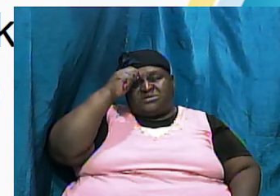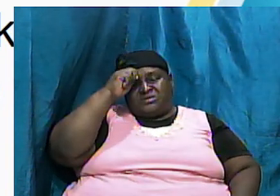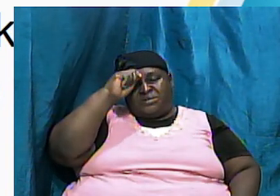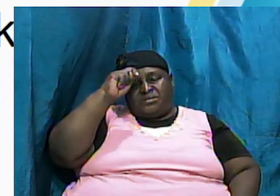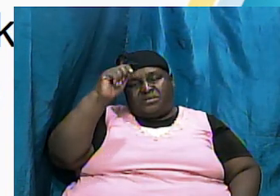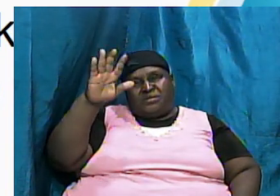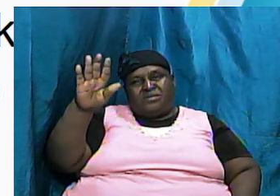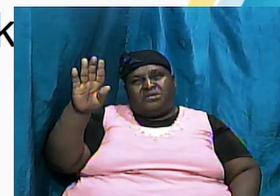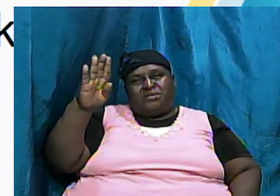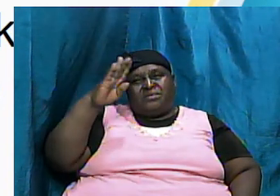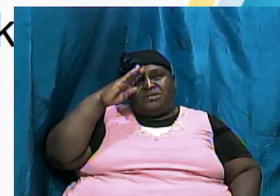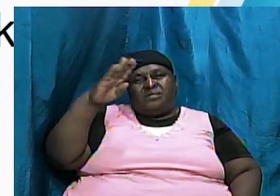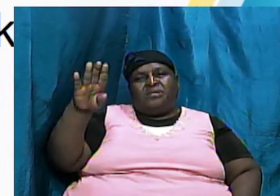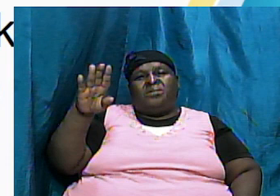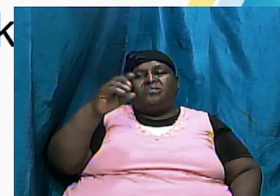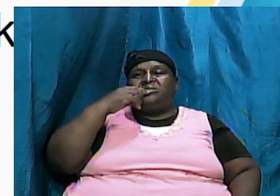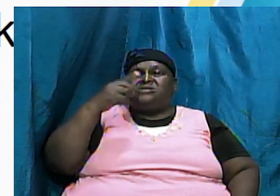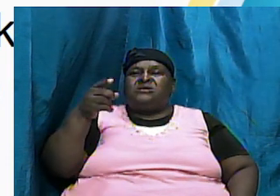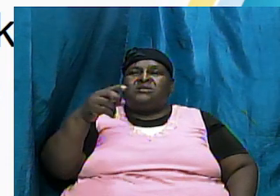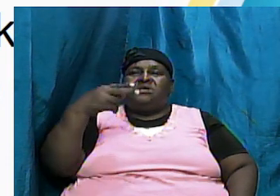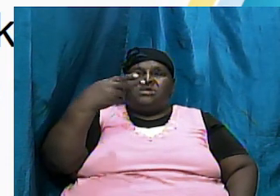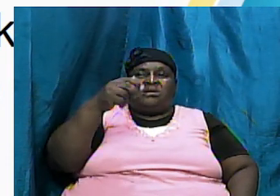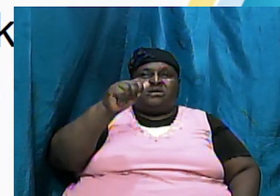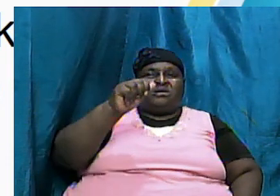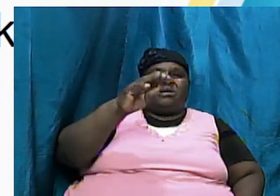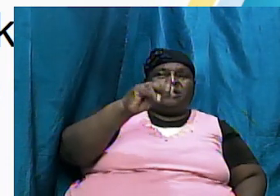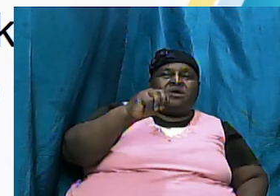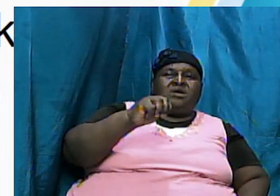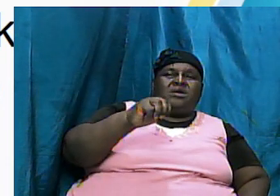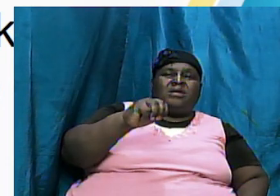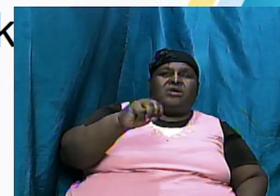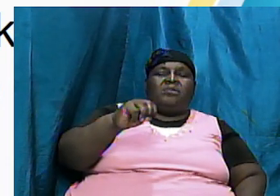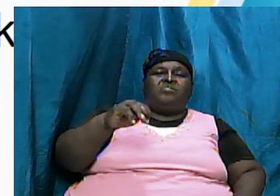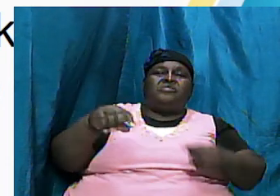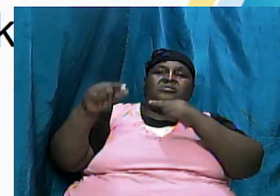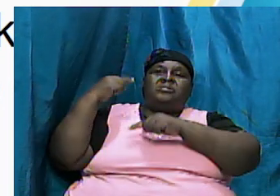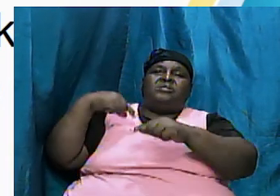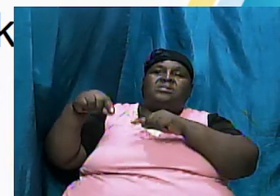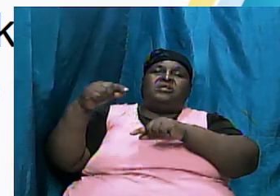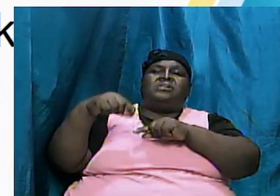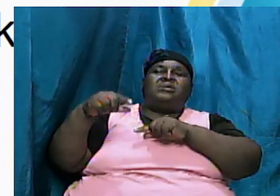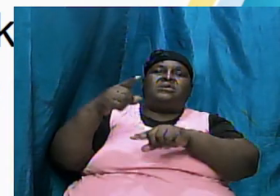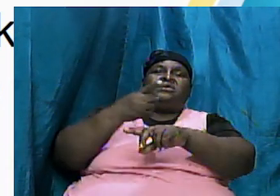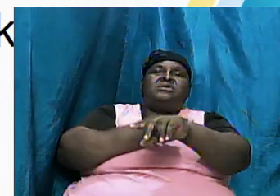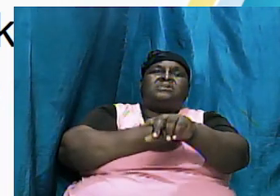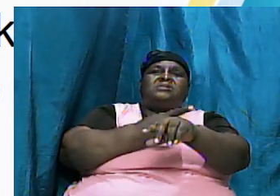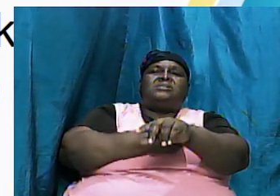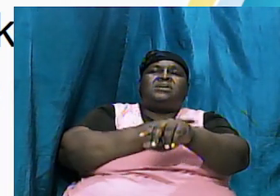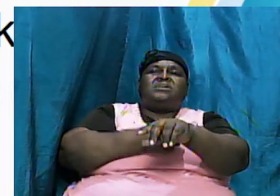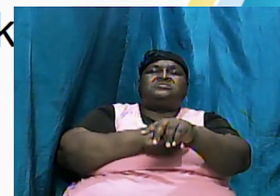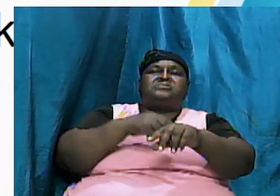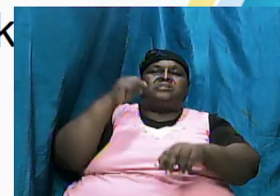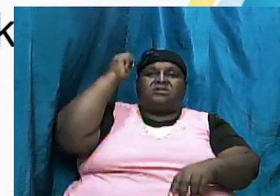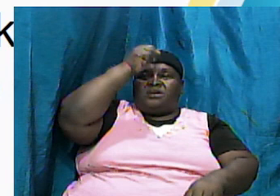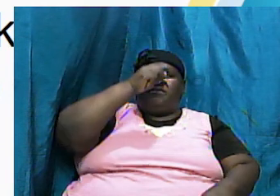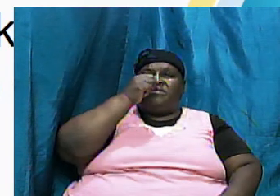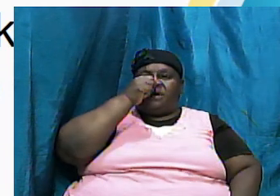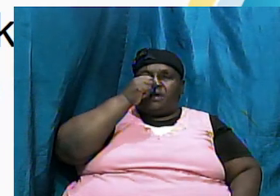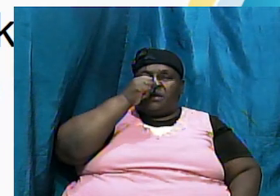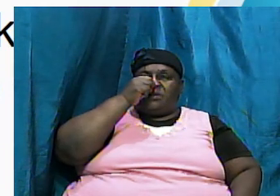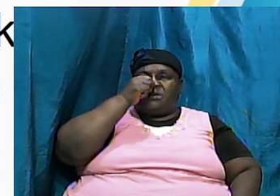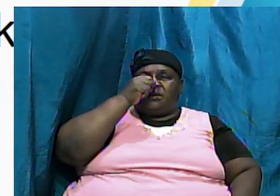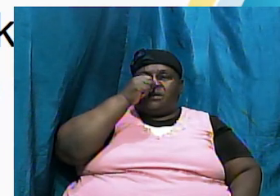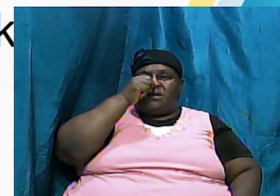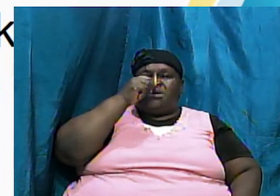outlines that Ham's descendants became the dark-skinned Africans and the Canaanites Shem's